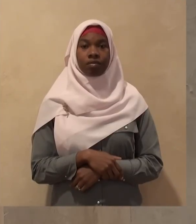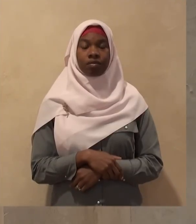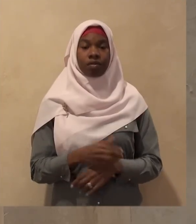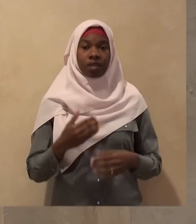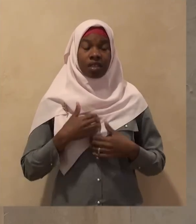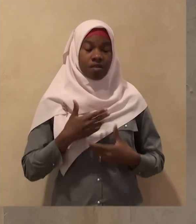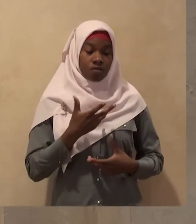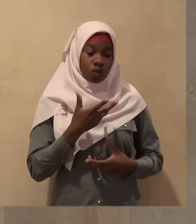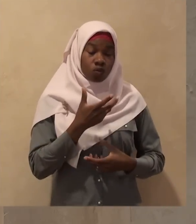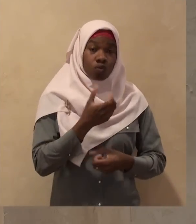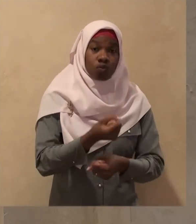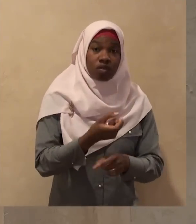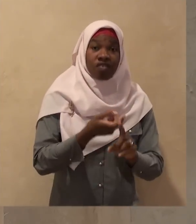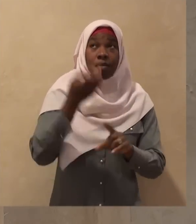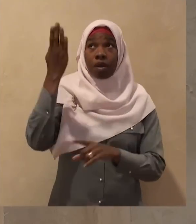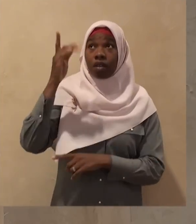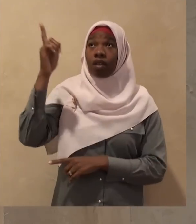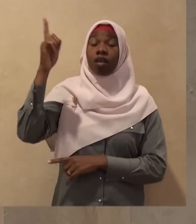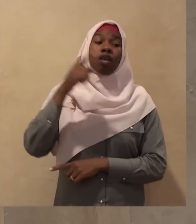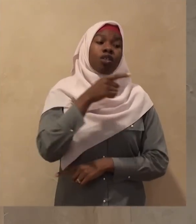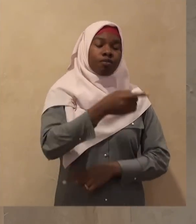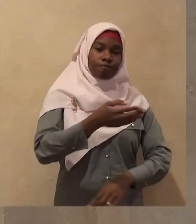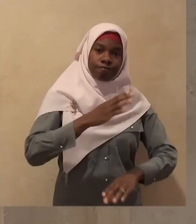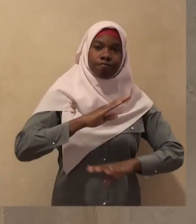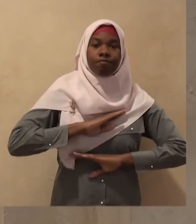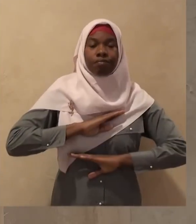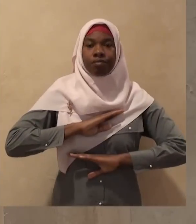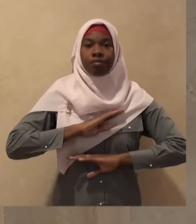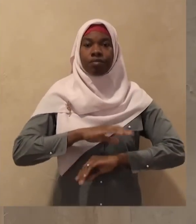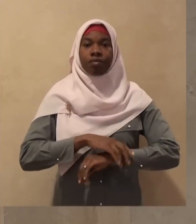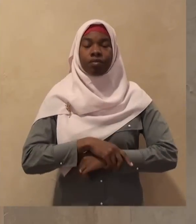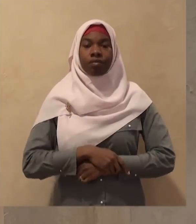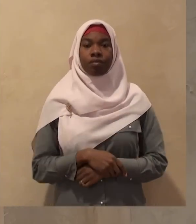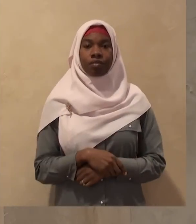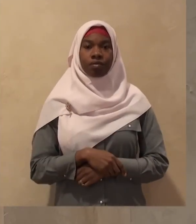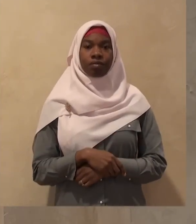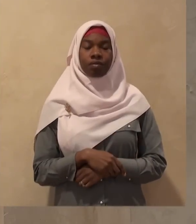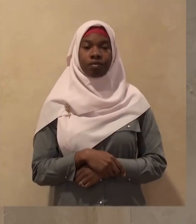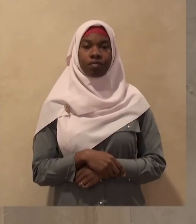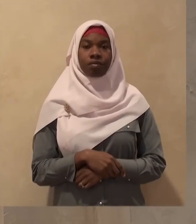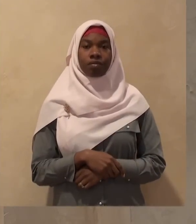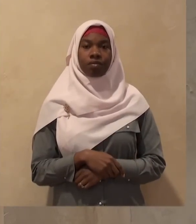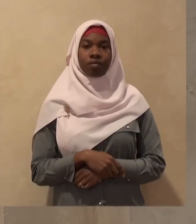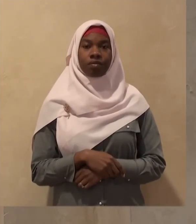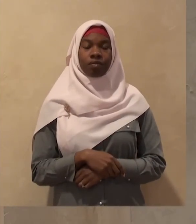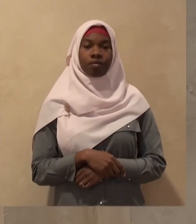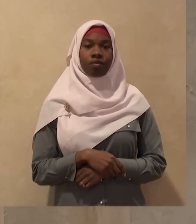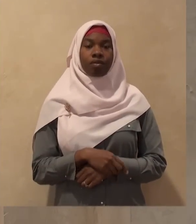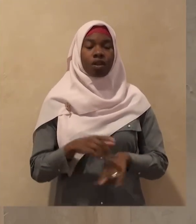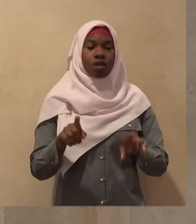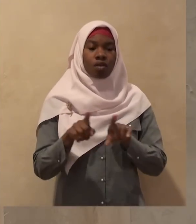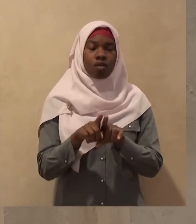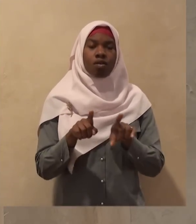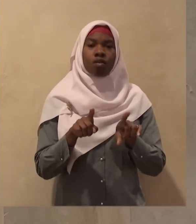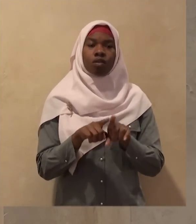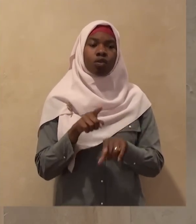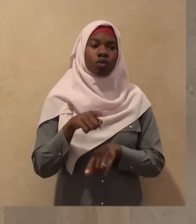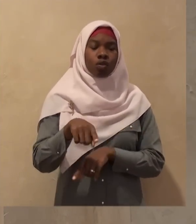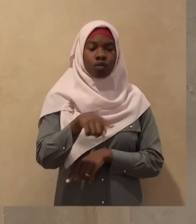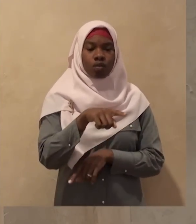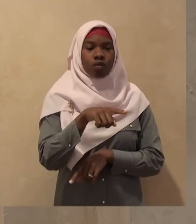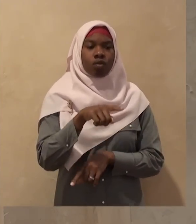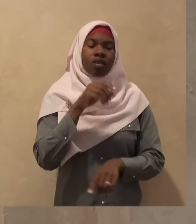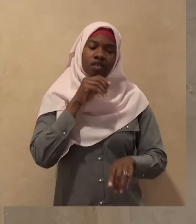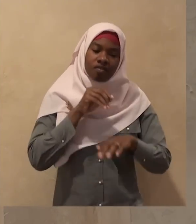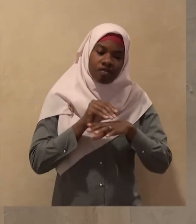nasiht al-umma and you have given you have given nasiha sincere nasiha to your umma then the rasool of